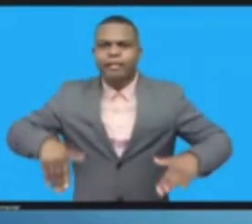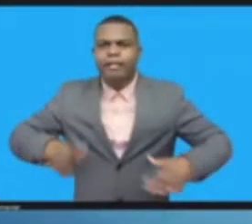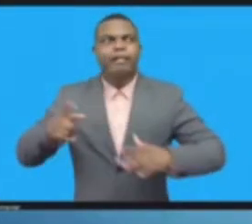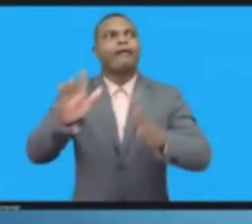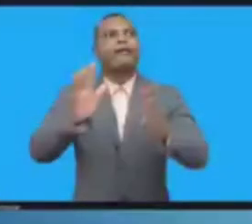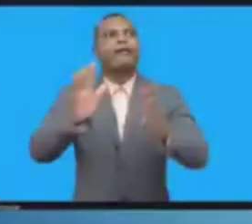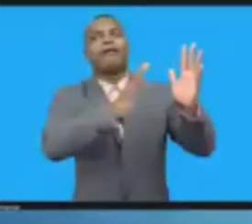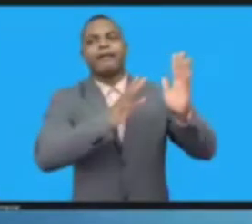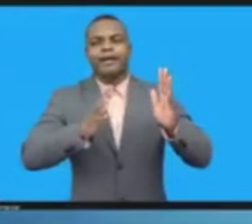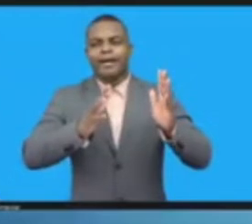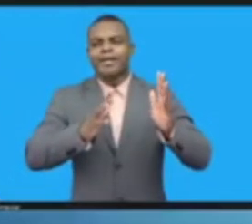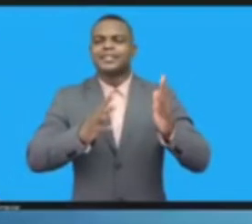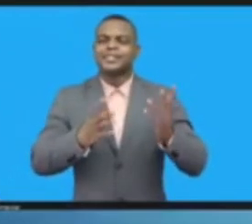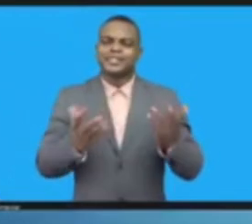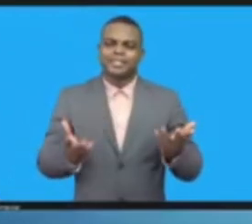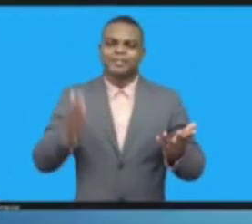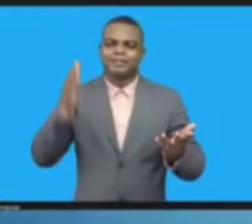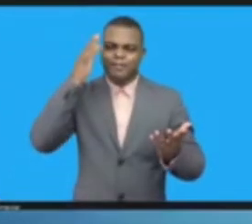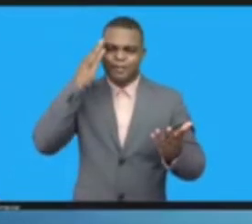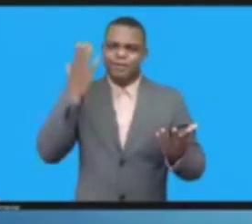Oh, to be young again.